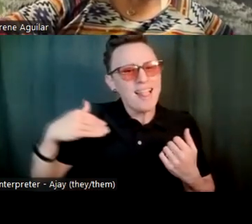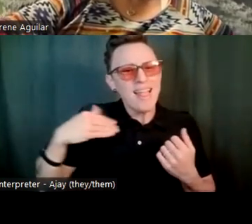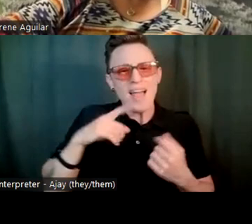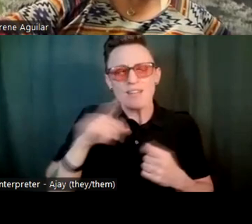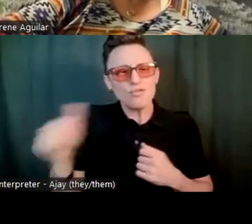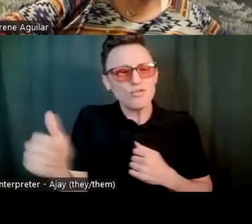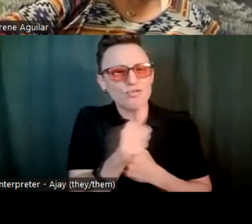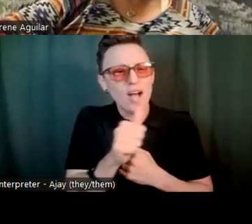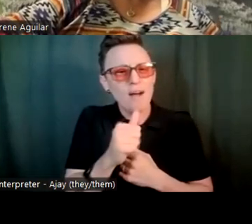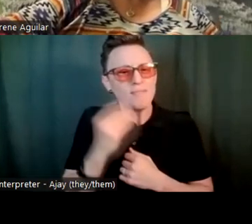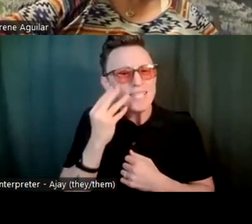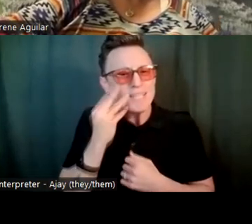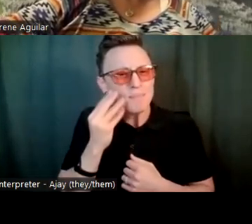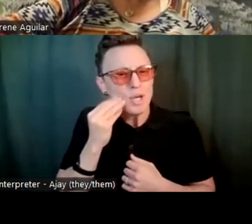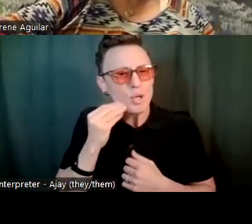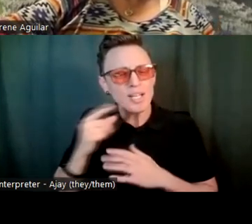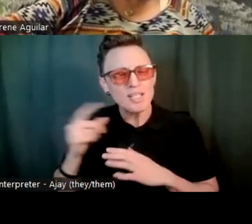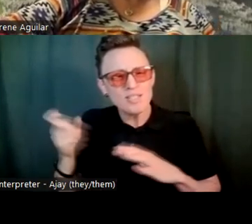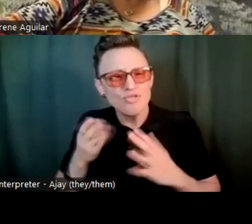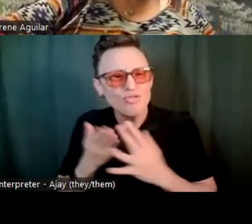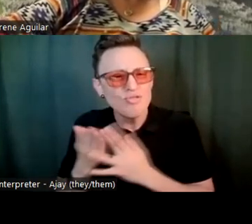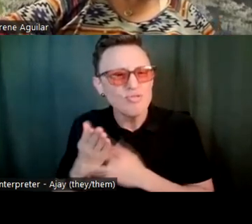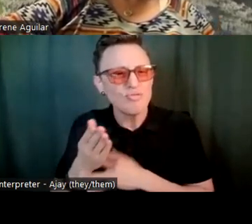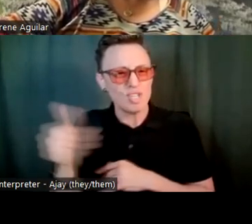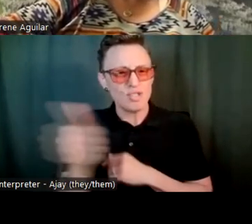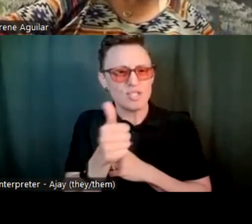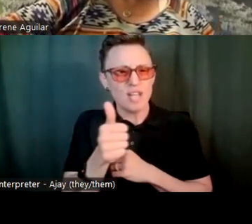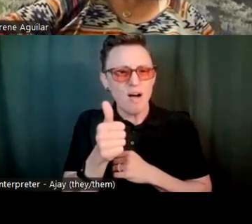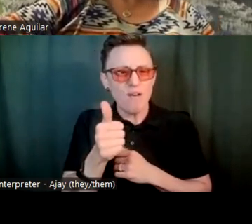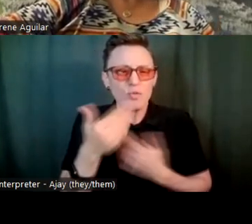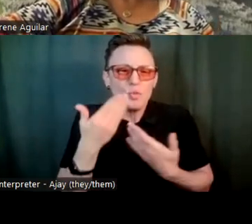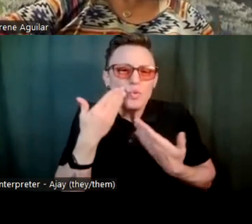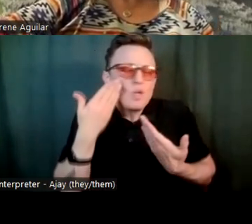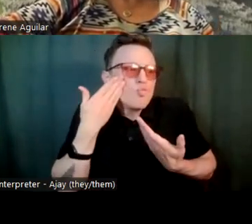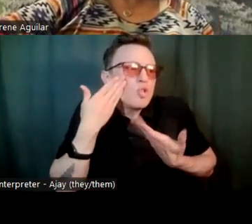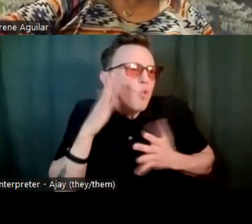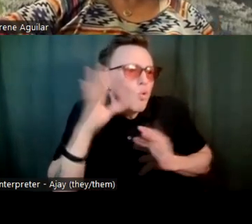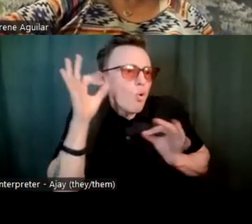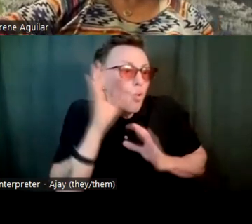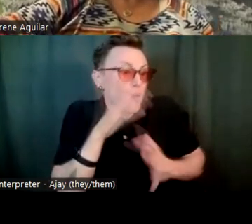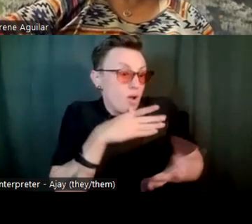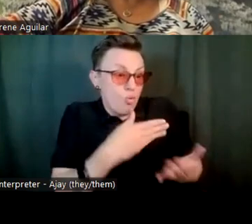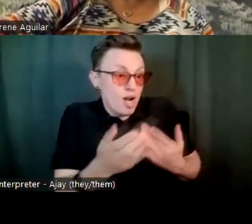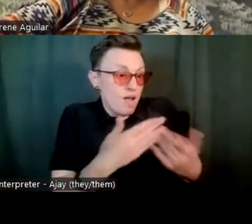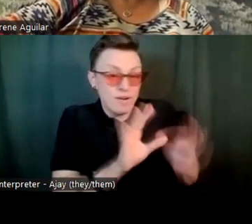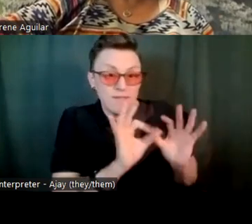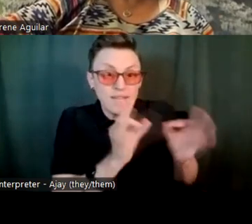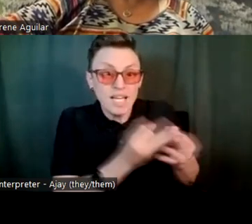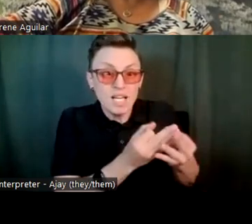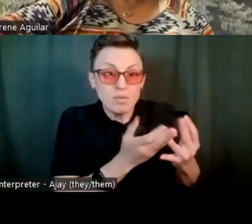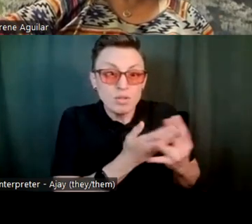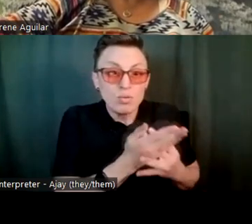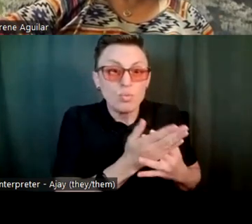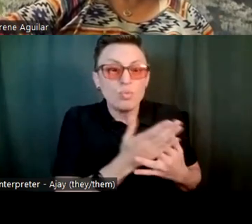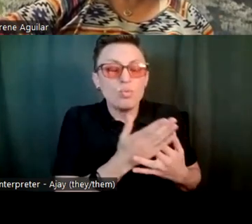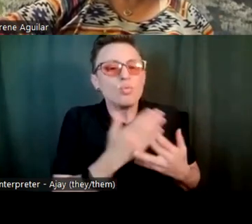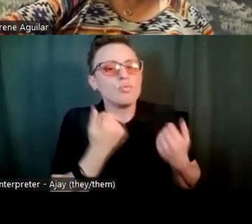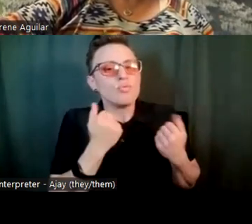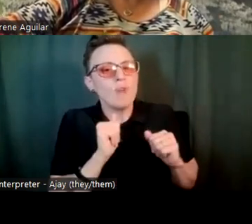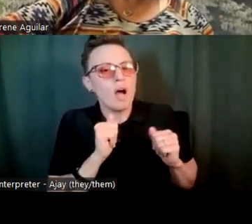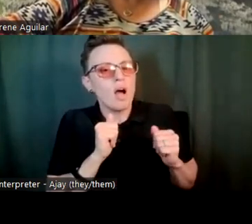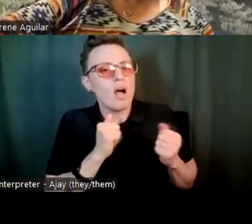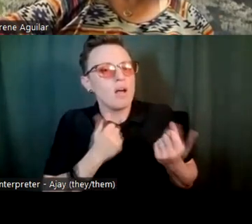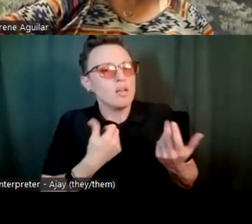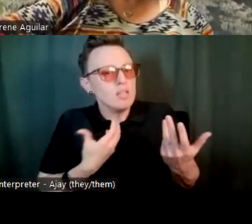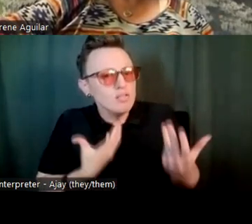of what that family or individual is going through. And so, for me, I always start with empathy, start with